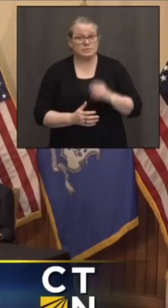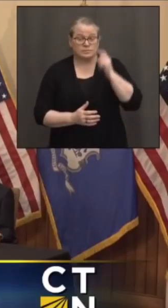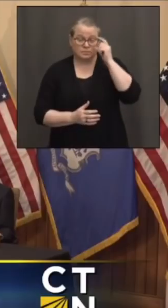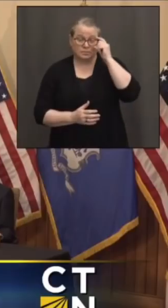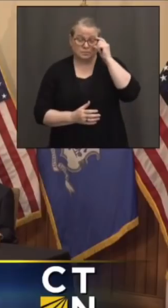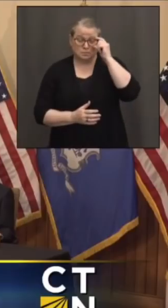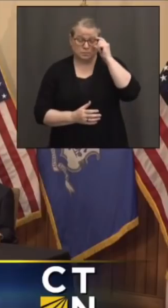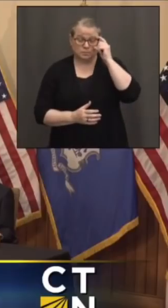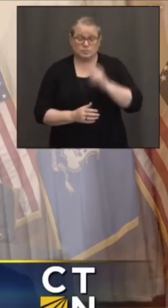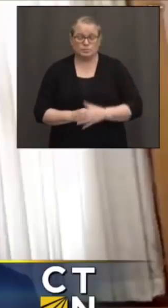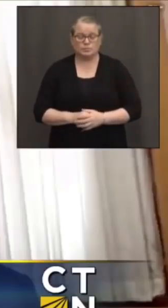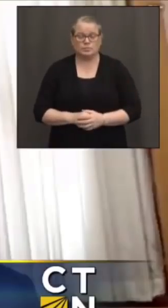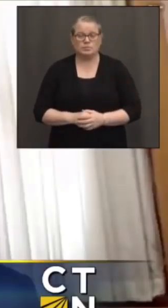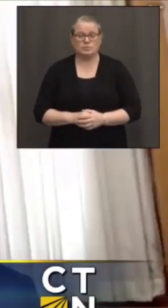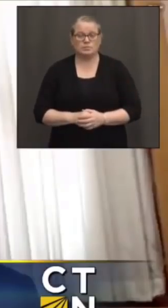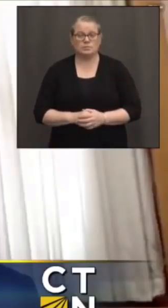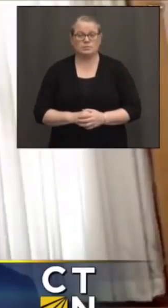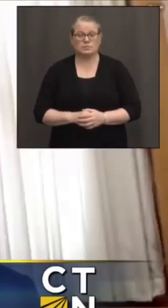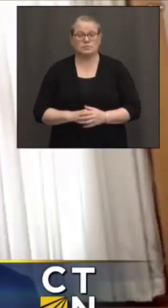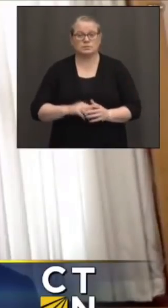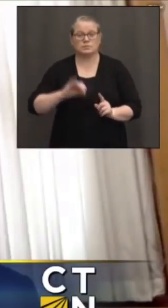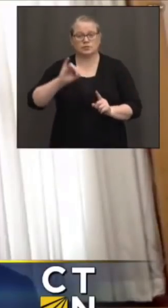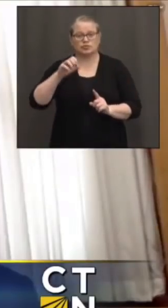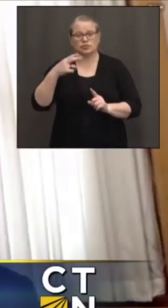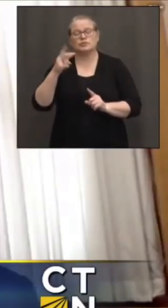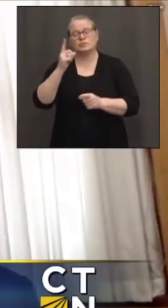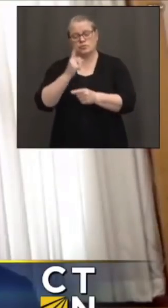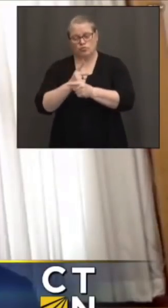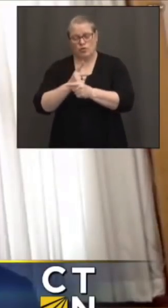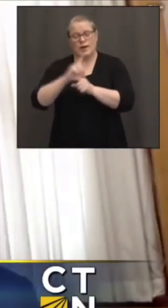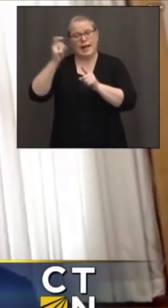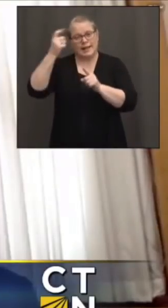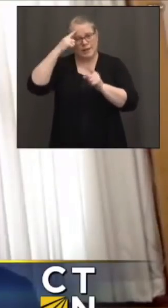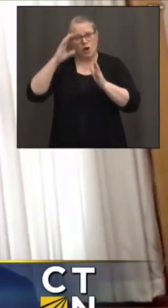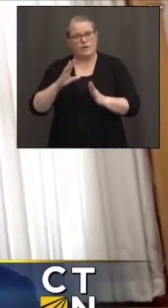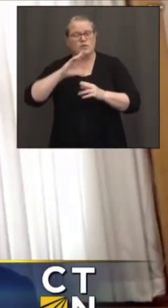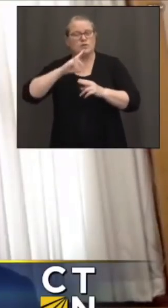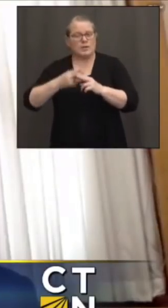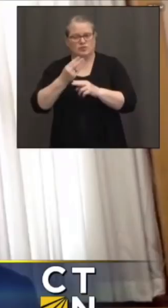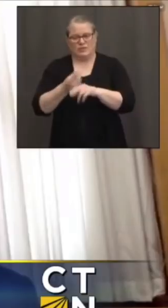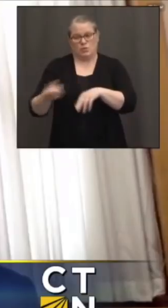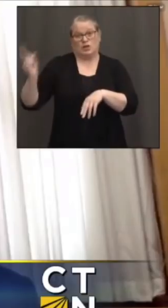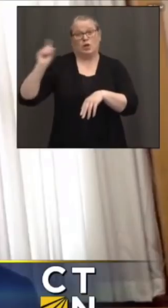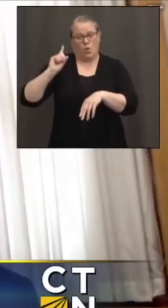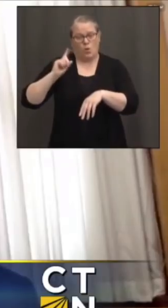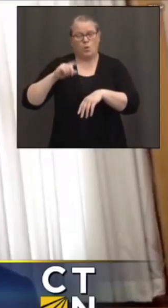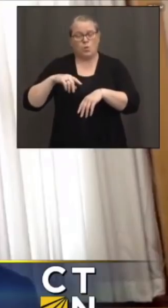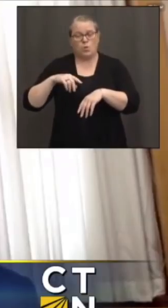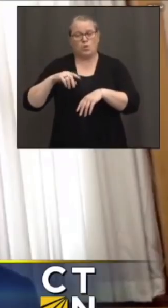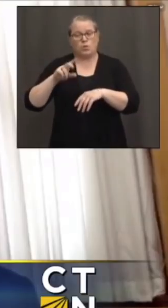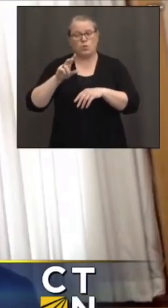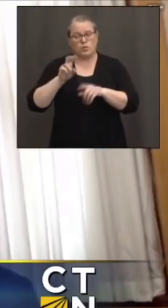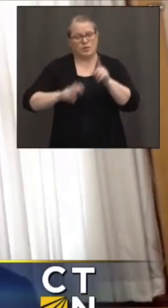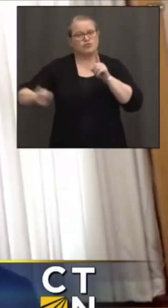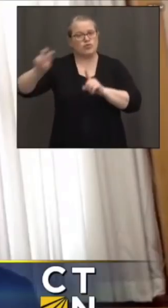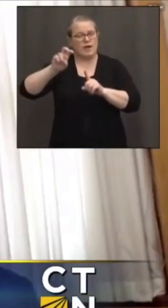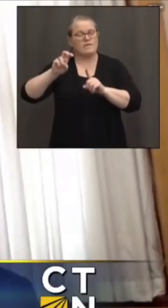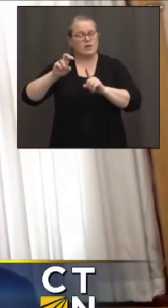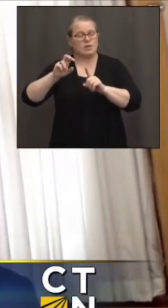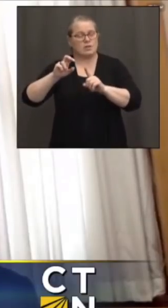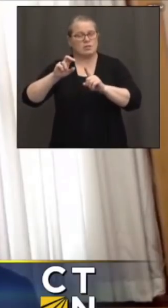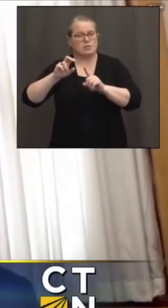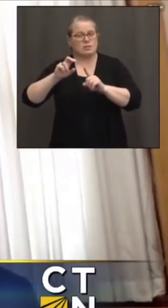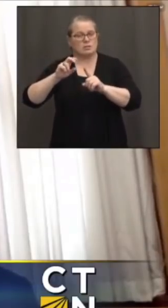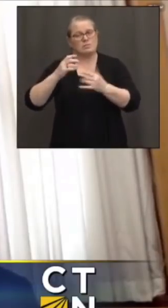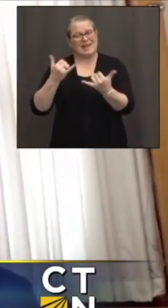Yeah. Well, as, you know, the governor mentioned several weeks ago, the travel advisory is guidance at this point. So that is